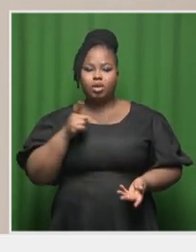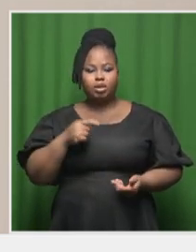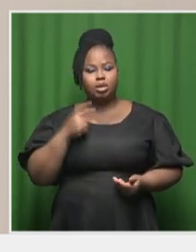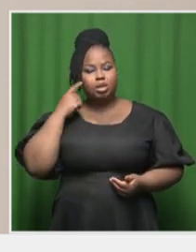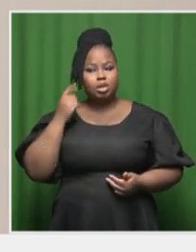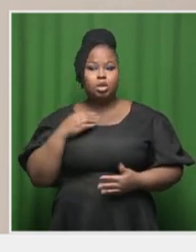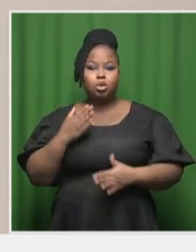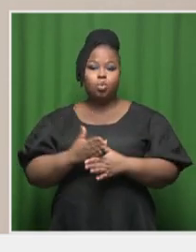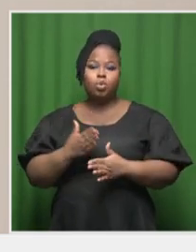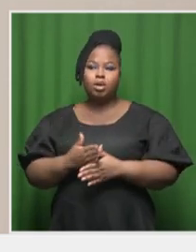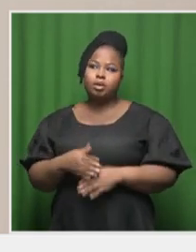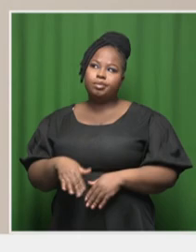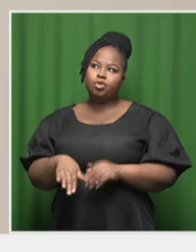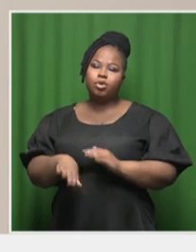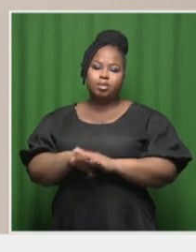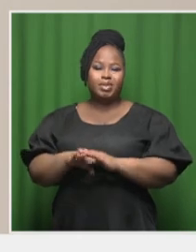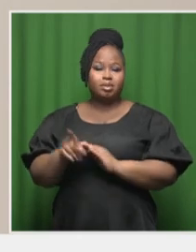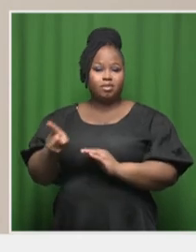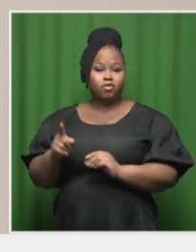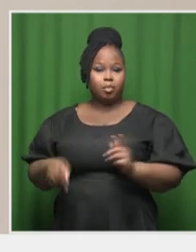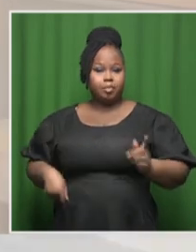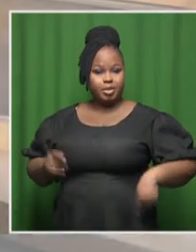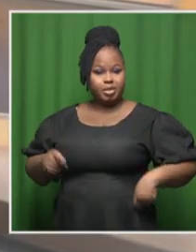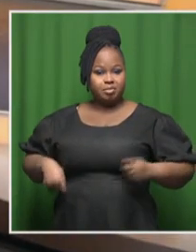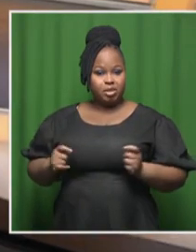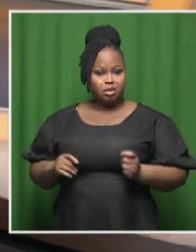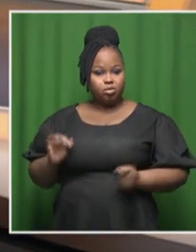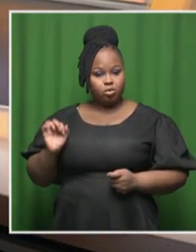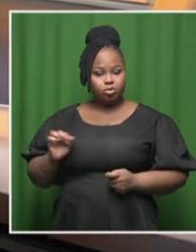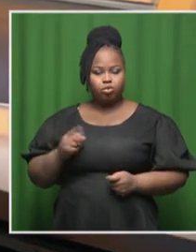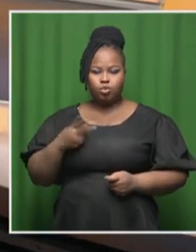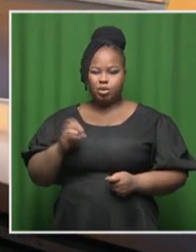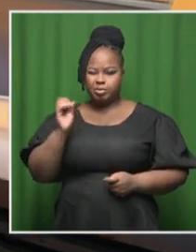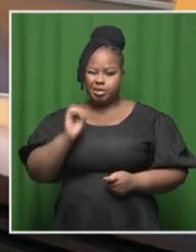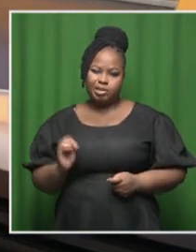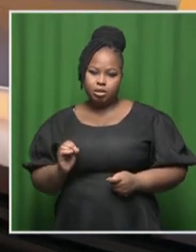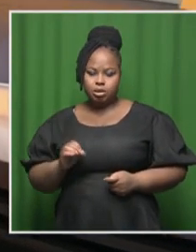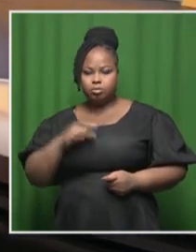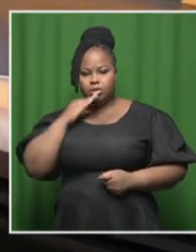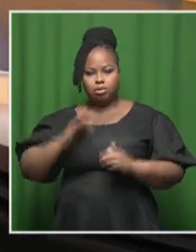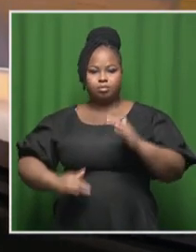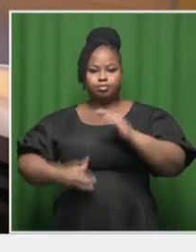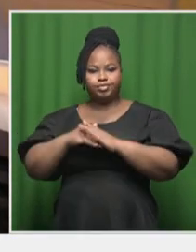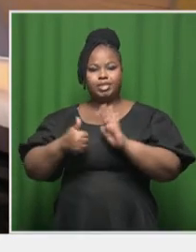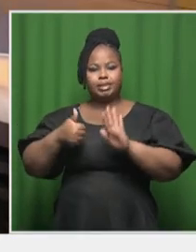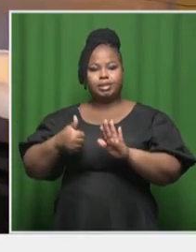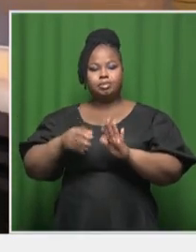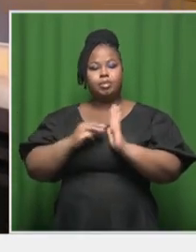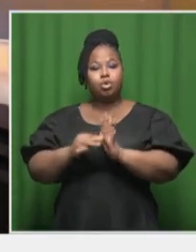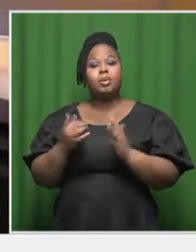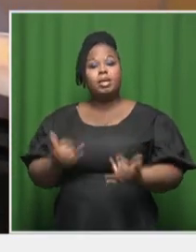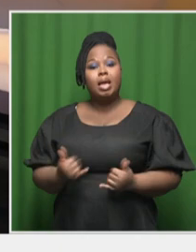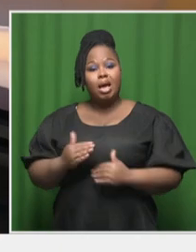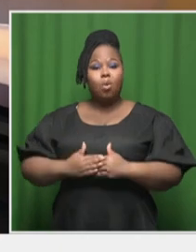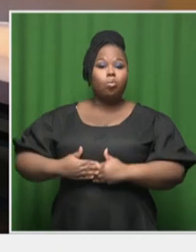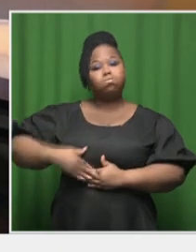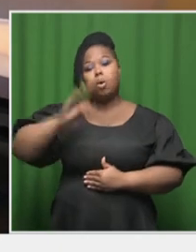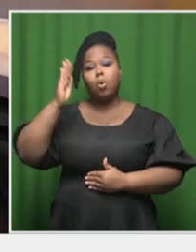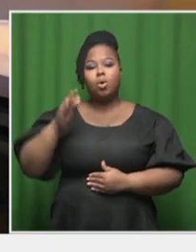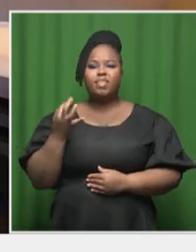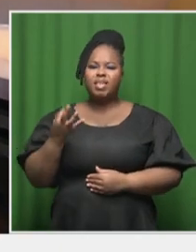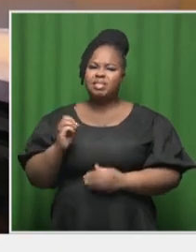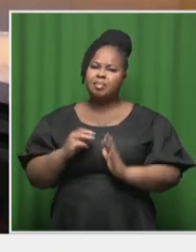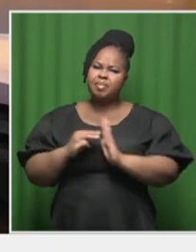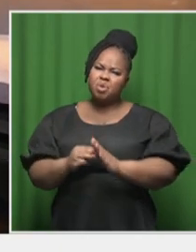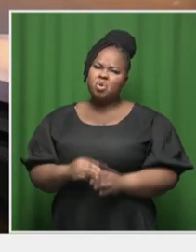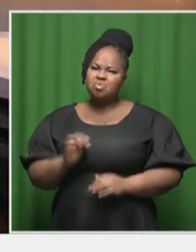working on a basis of about, from 20%, it would be 6 million. It's now gone up to 30 million. So, perhaps you can give